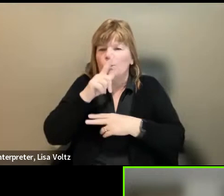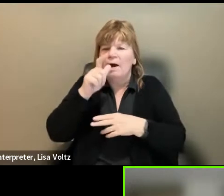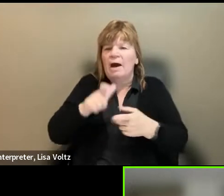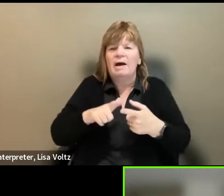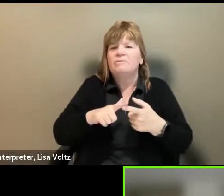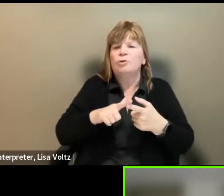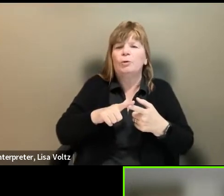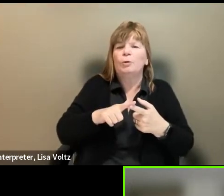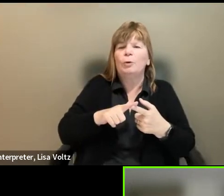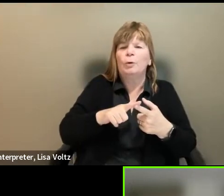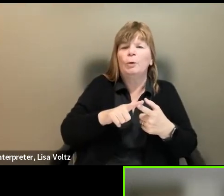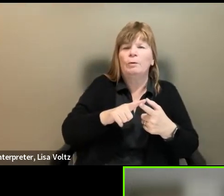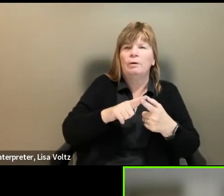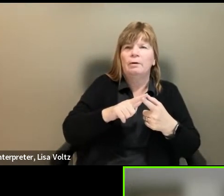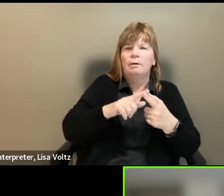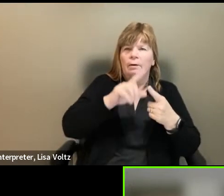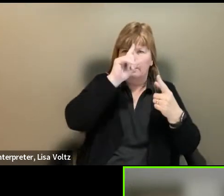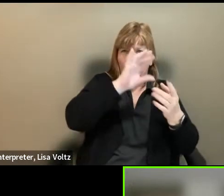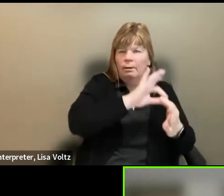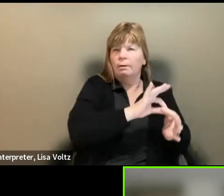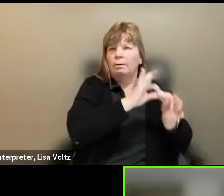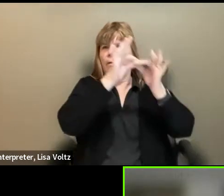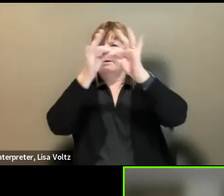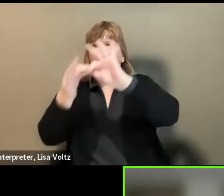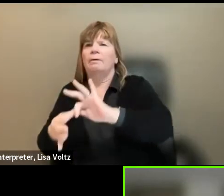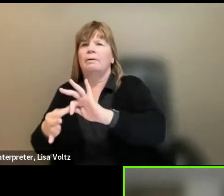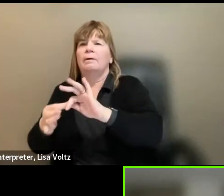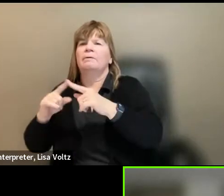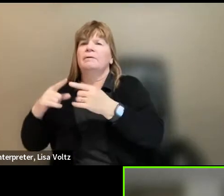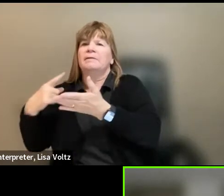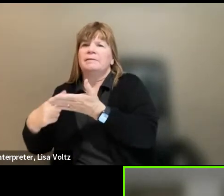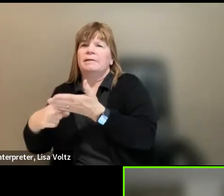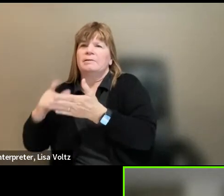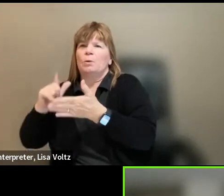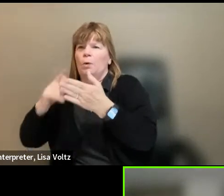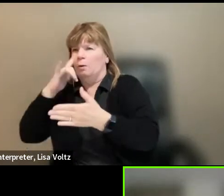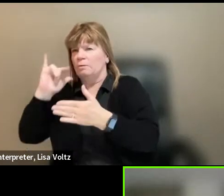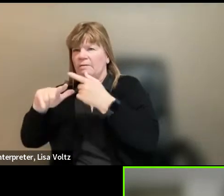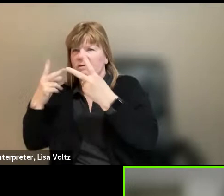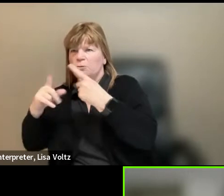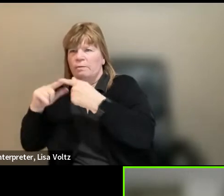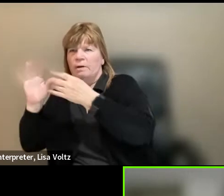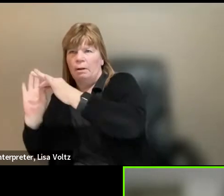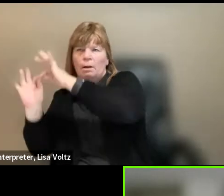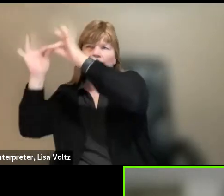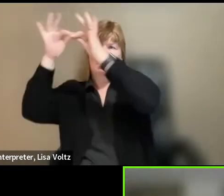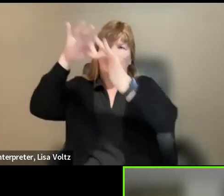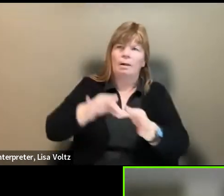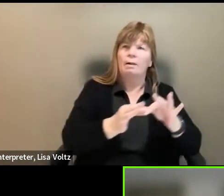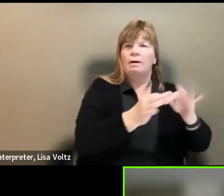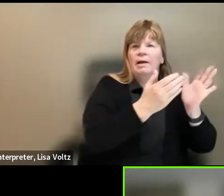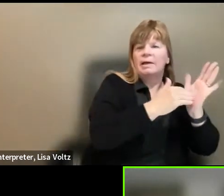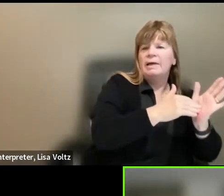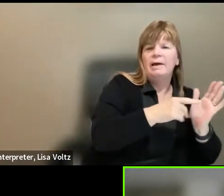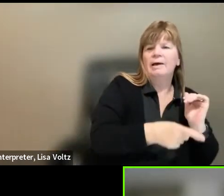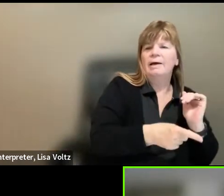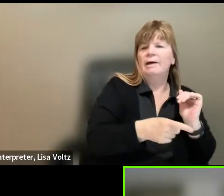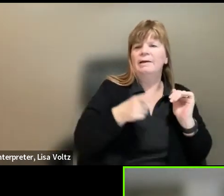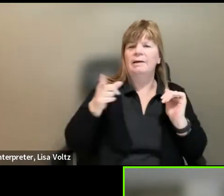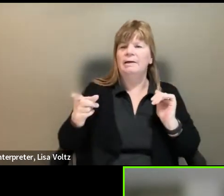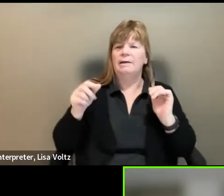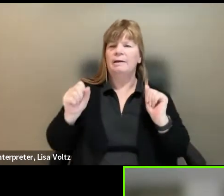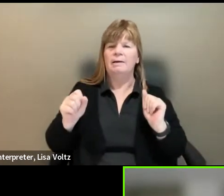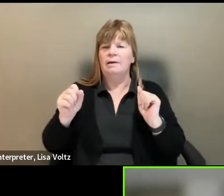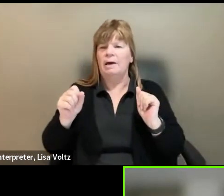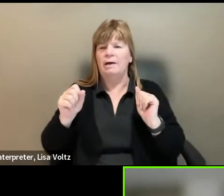into something you can talk about in a visual way and then back into astrophysicist, physics talk. She can take it